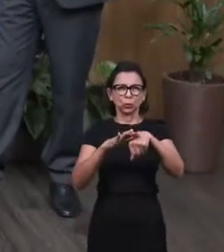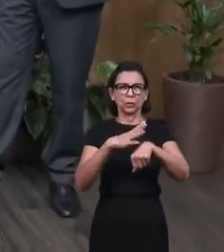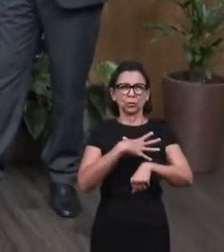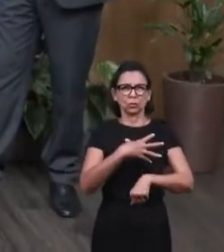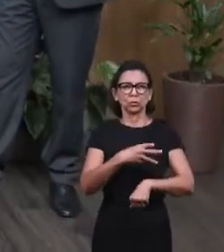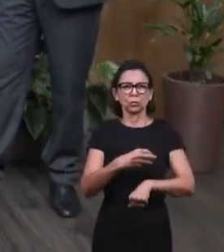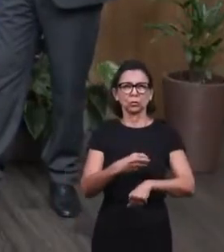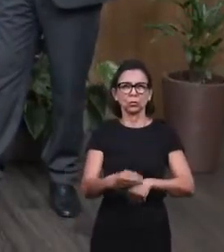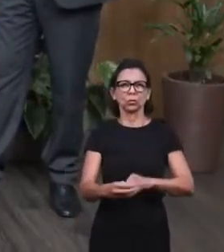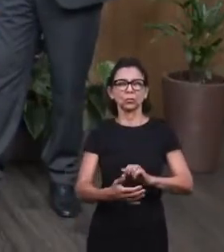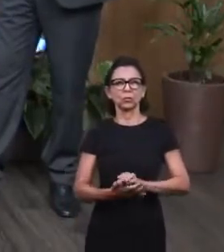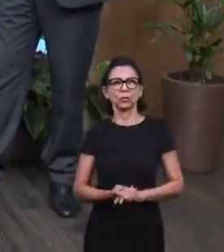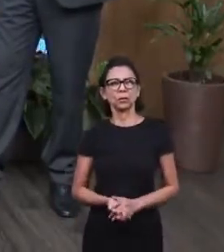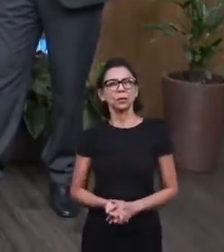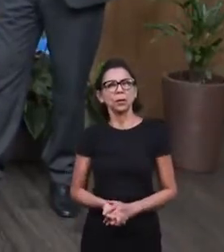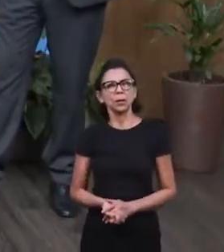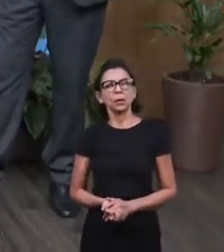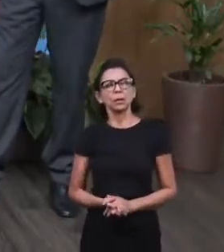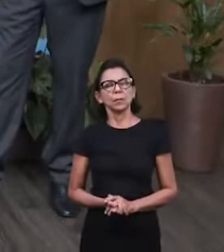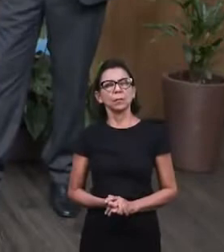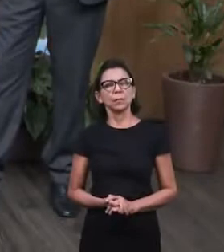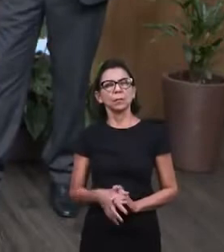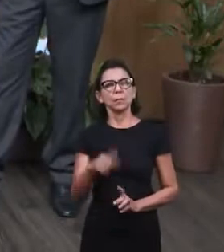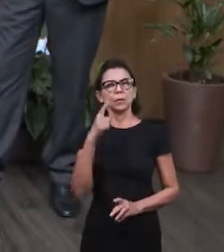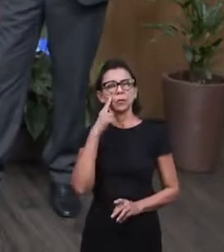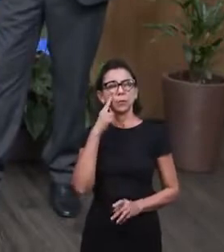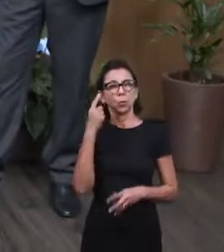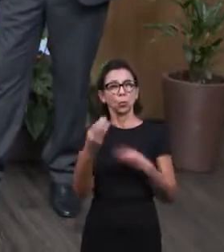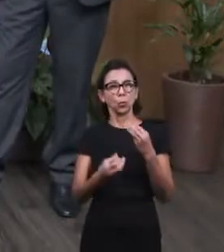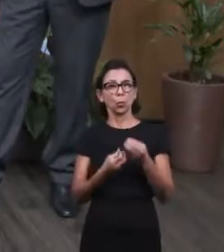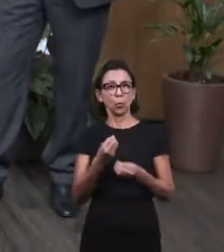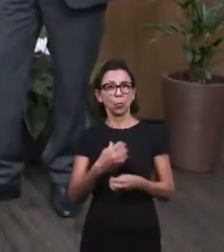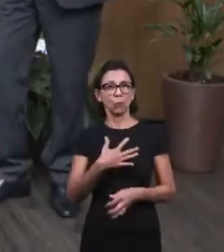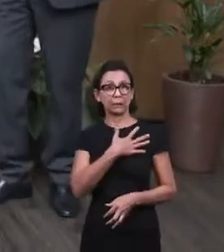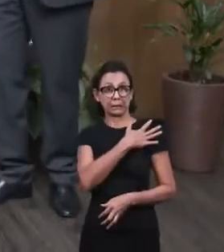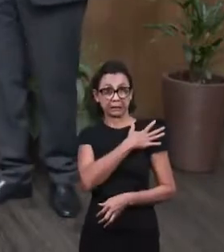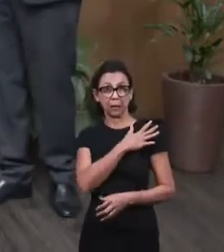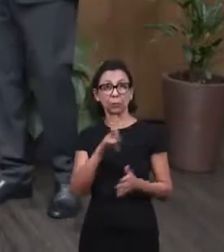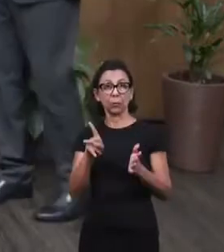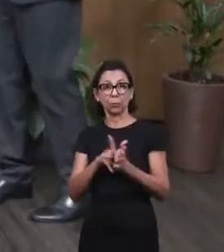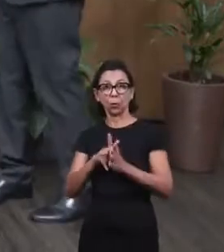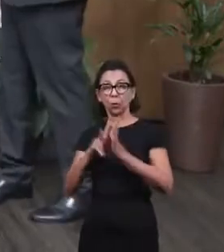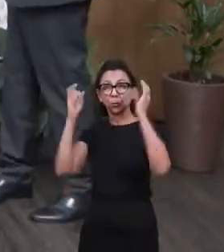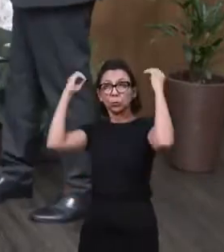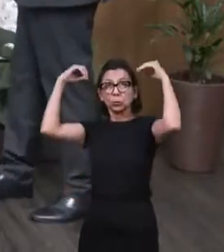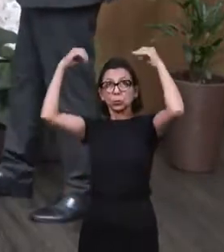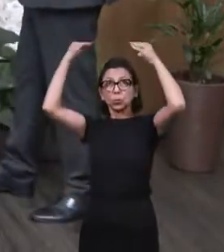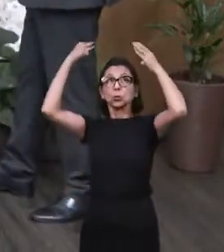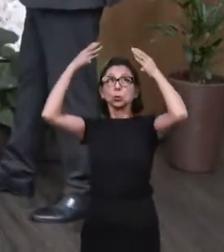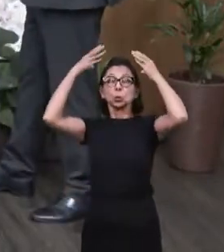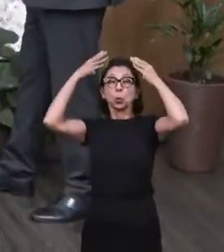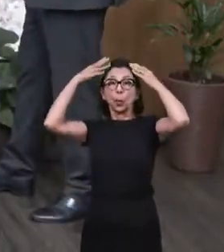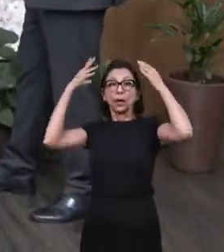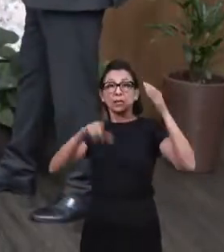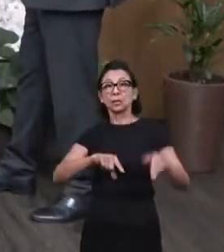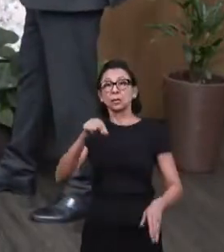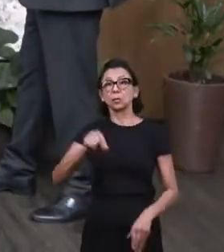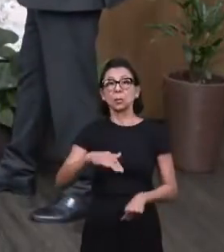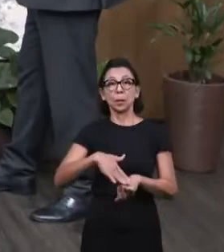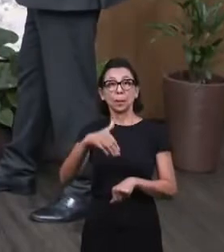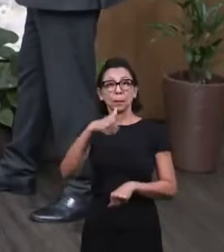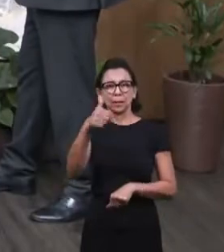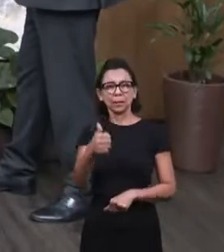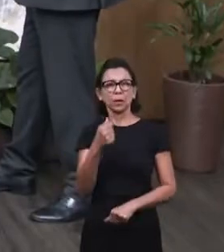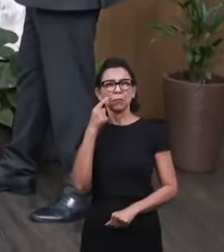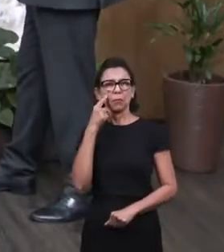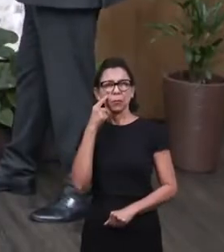But before we show how this nobleman made the best choice, let's take a virtual trip.